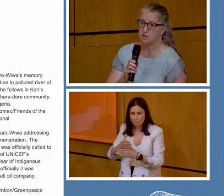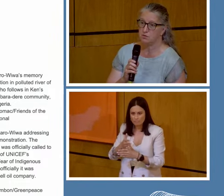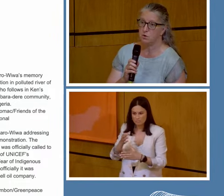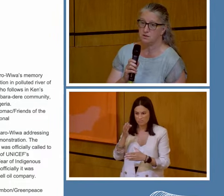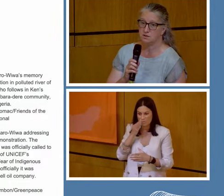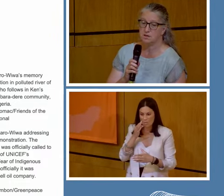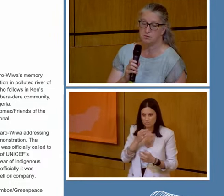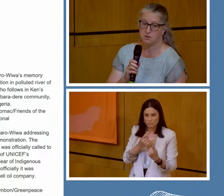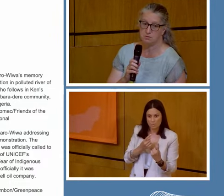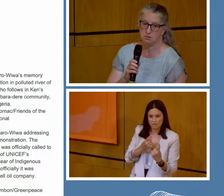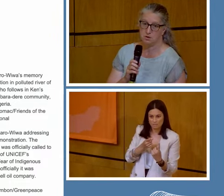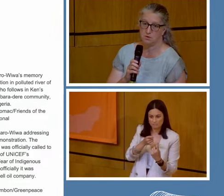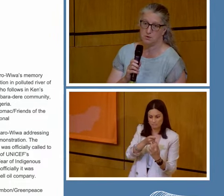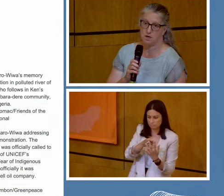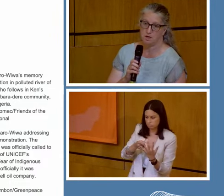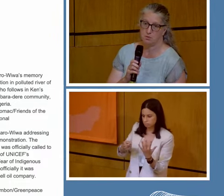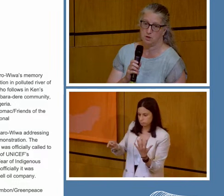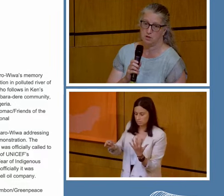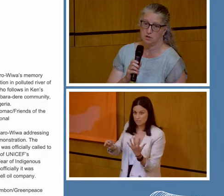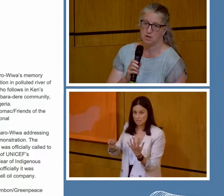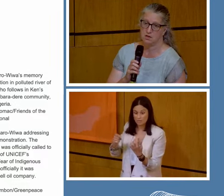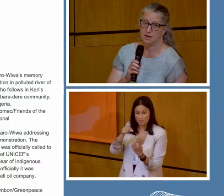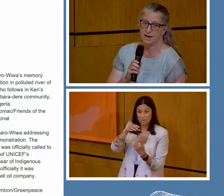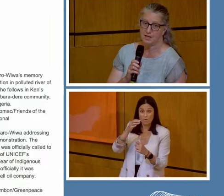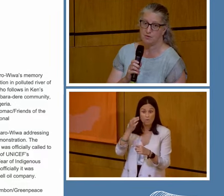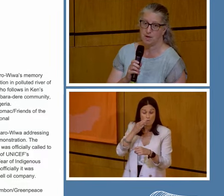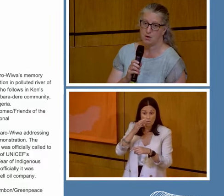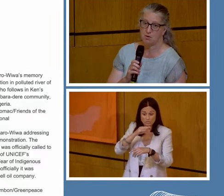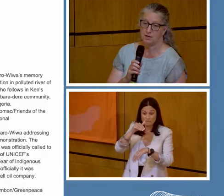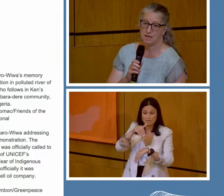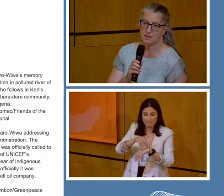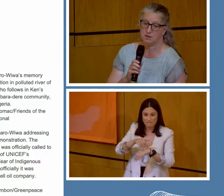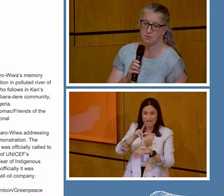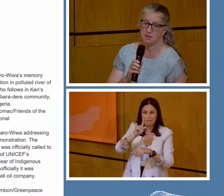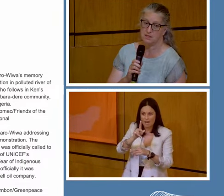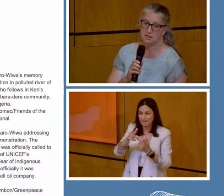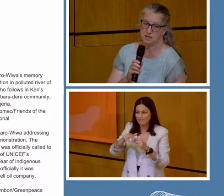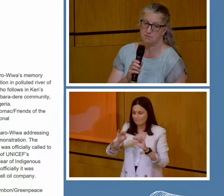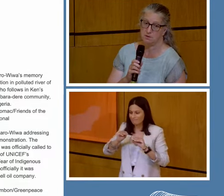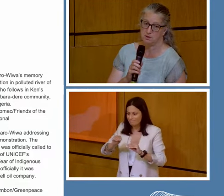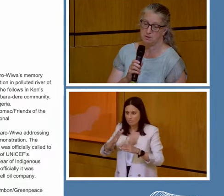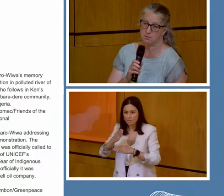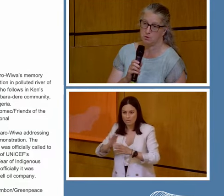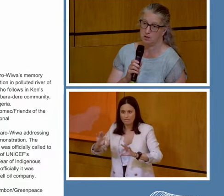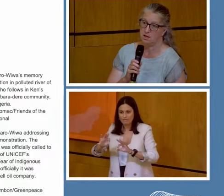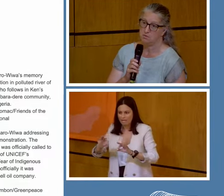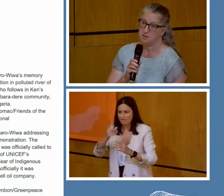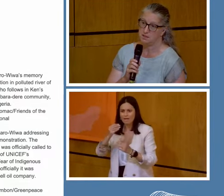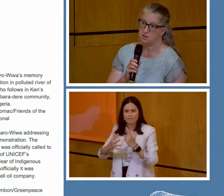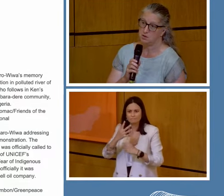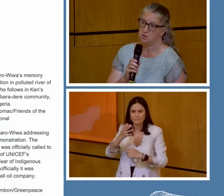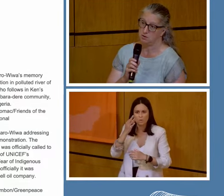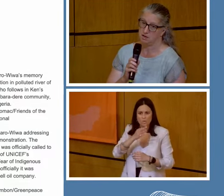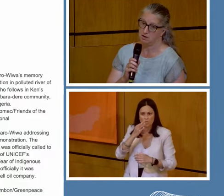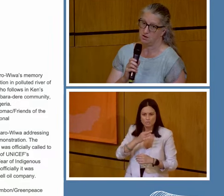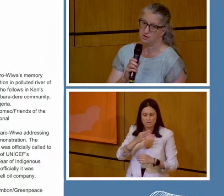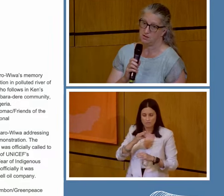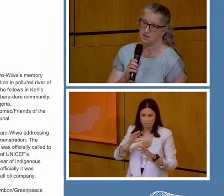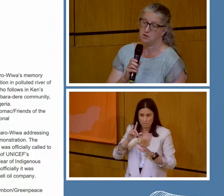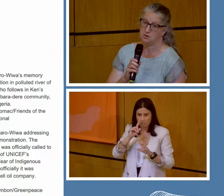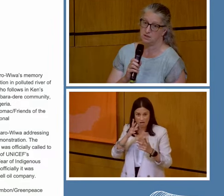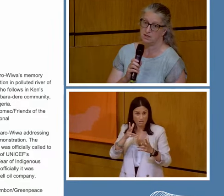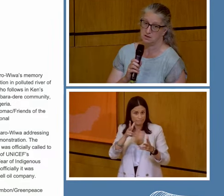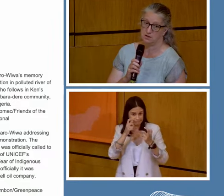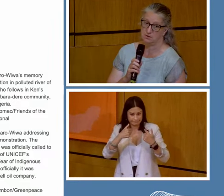Water is just kind of one symptom of the way in which the lack of power and the lack of the ability to influence people means that you don't get